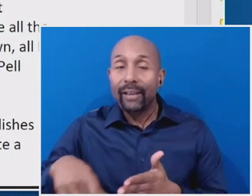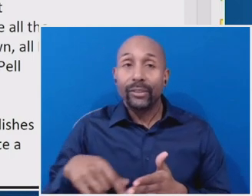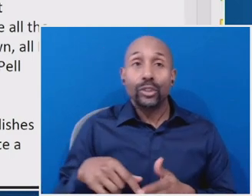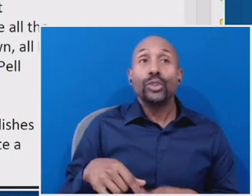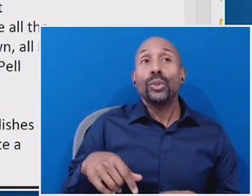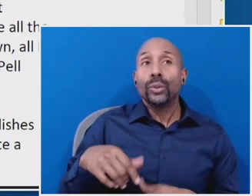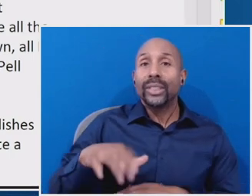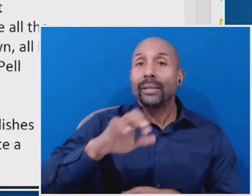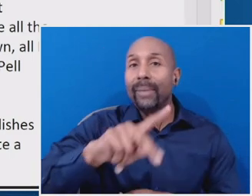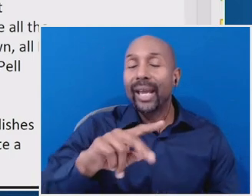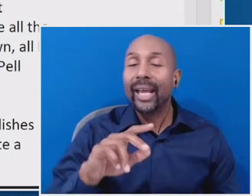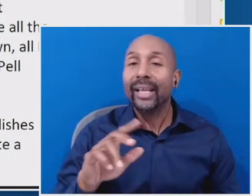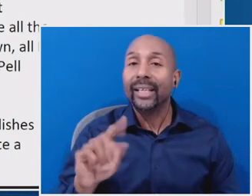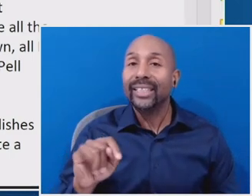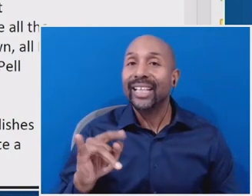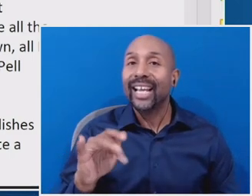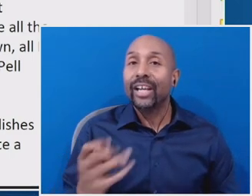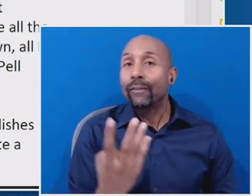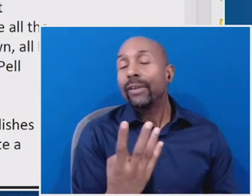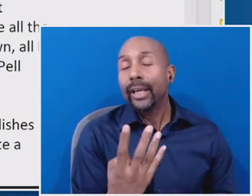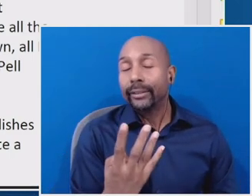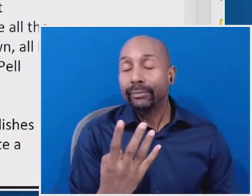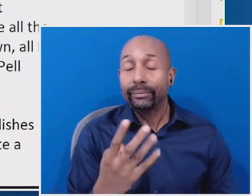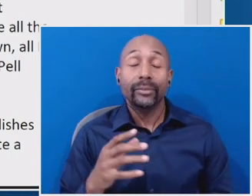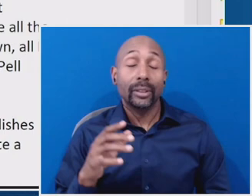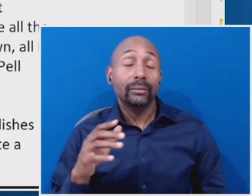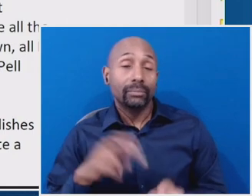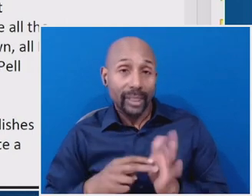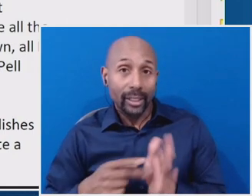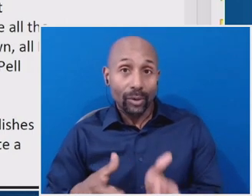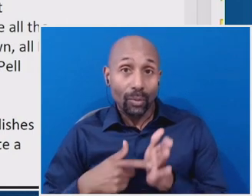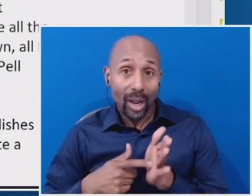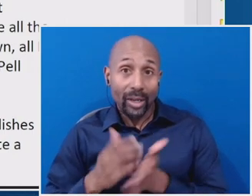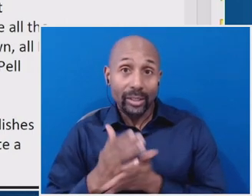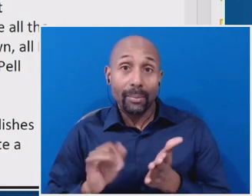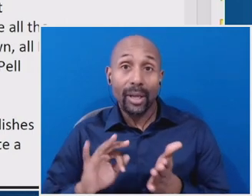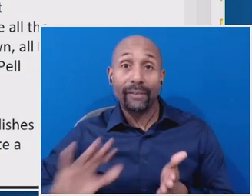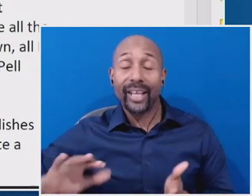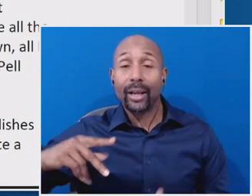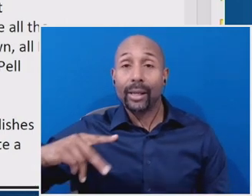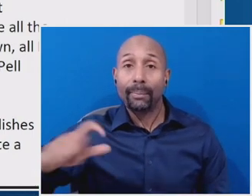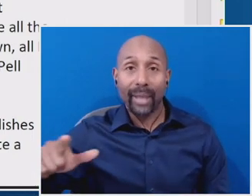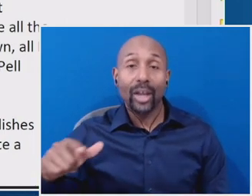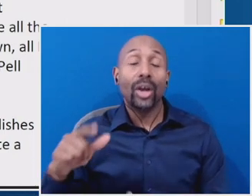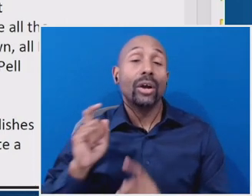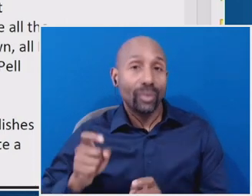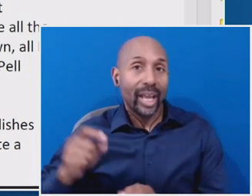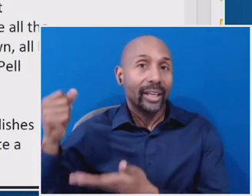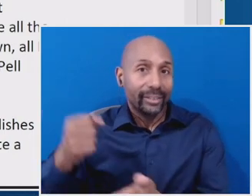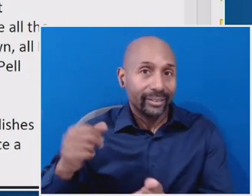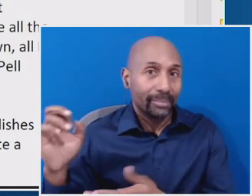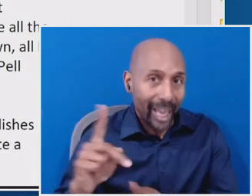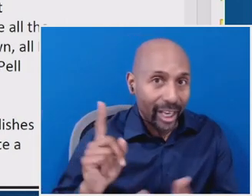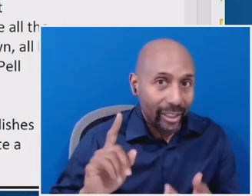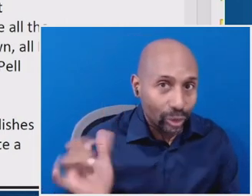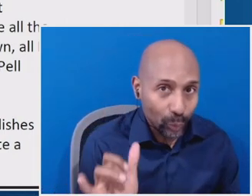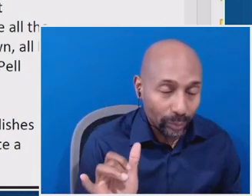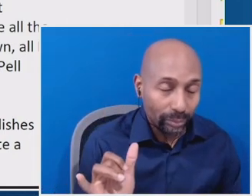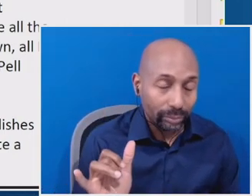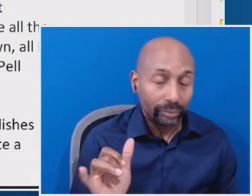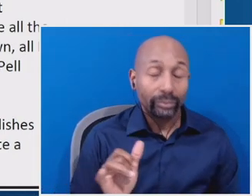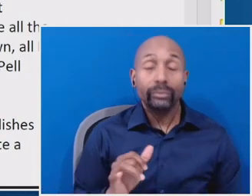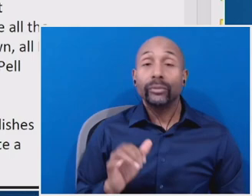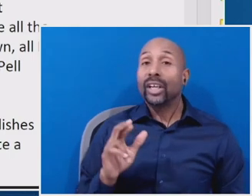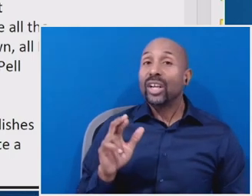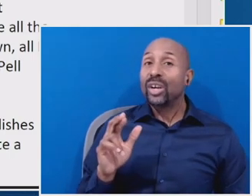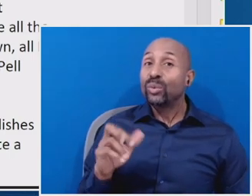Grant, uh, be returned. Um, this, it is also possible. And though this would be a very rare circumstance that the school, the student may